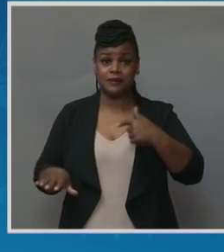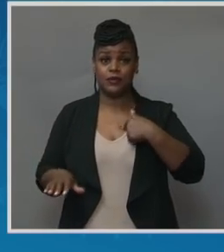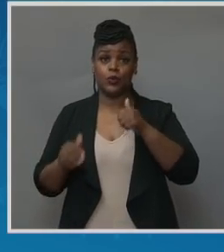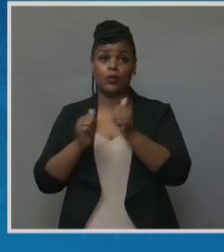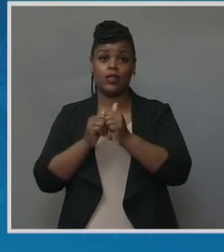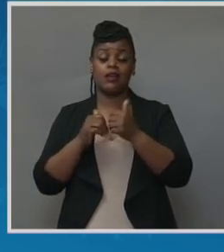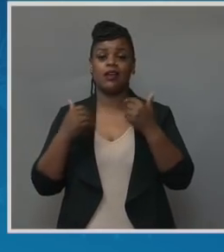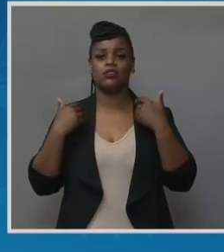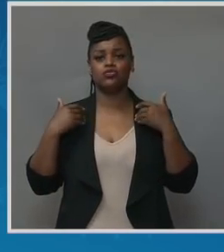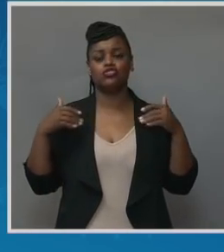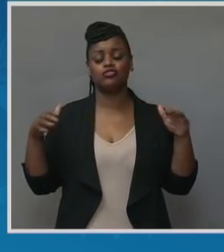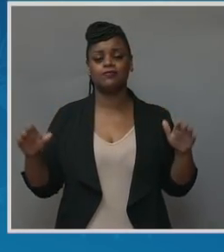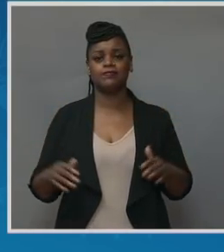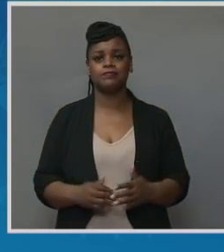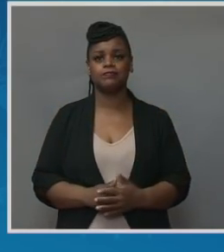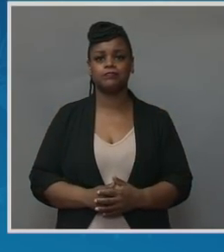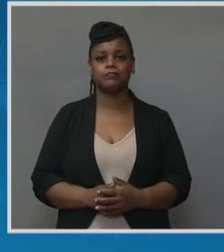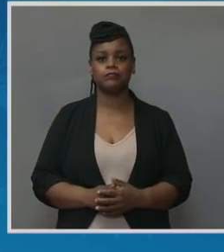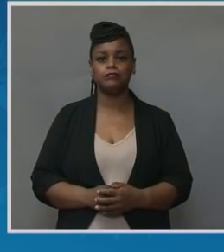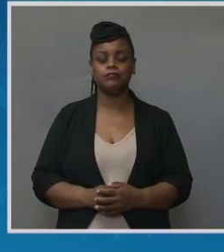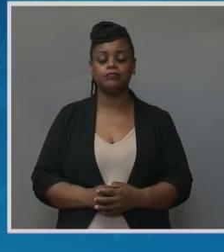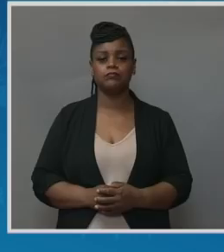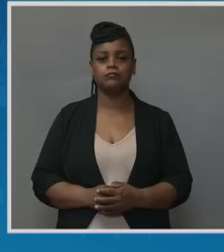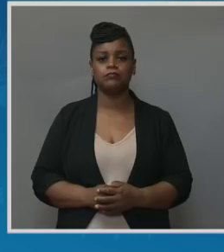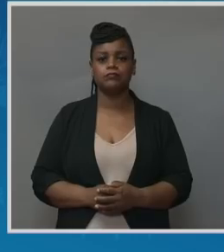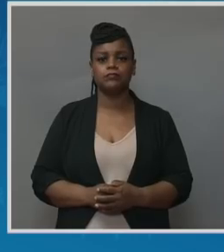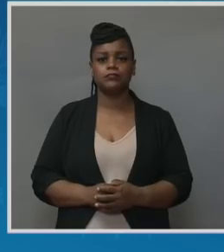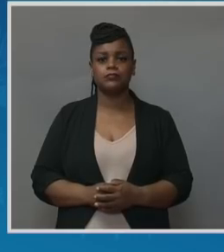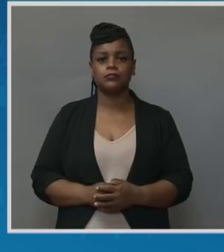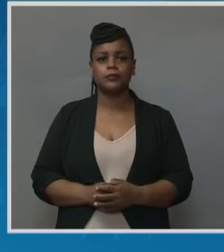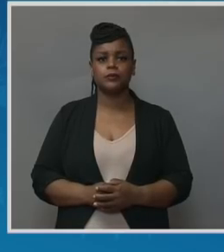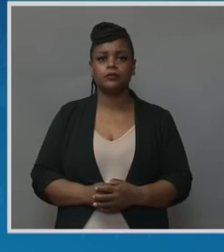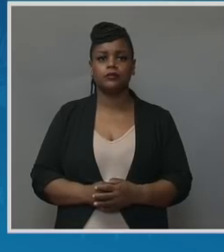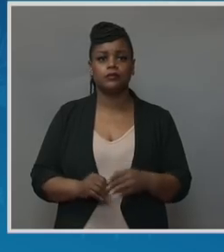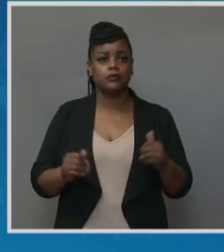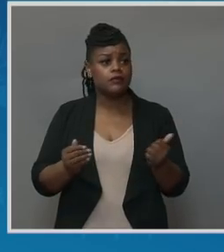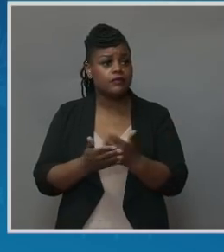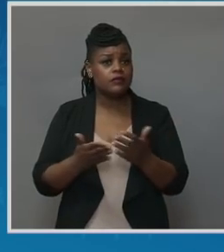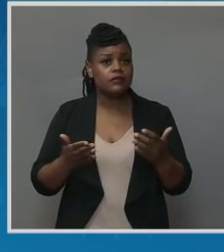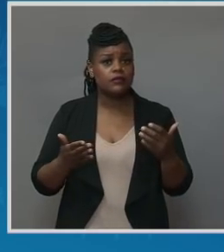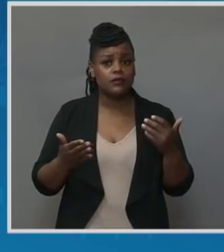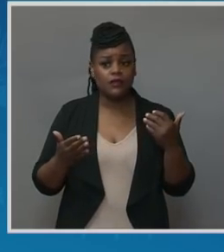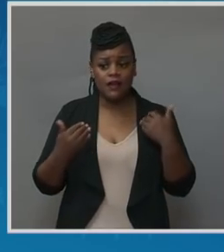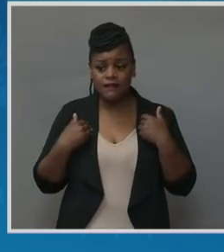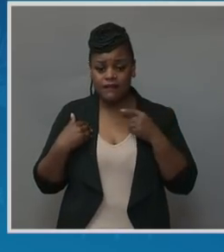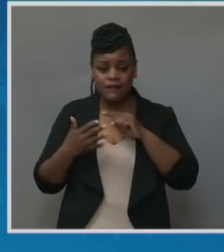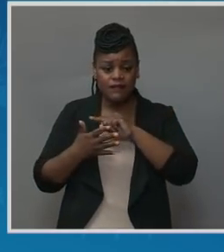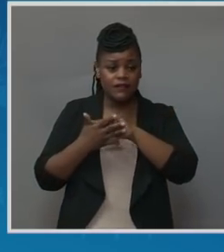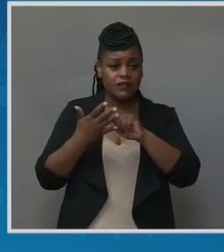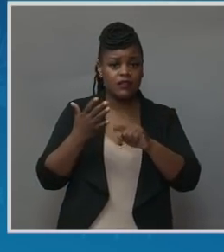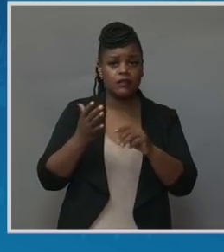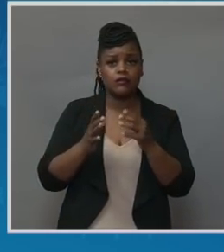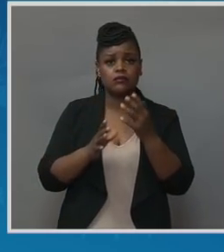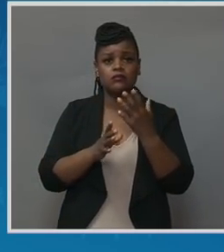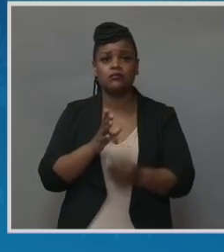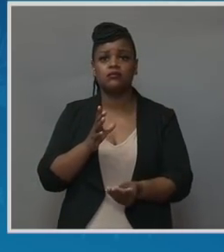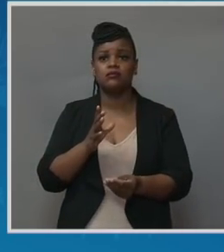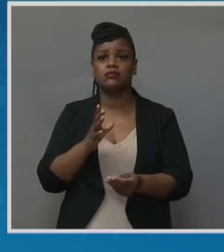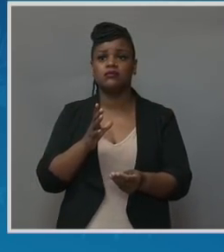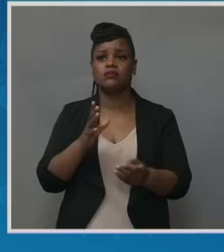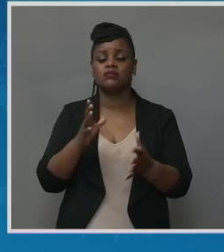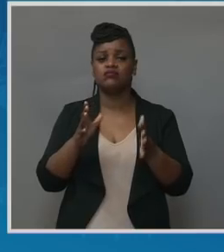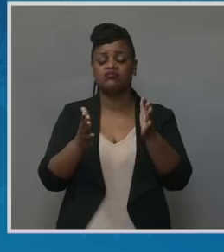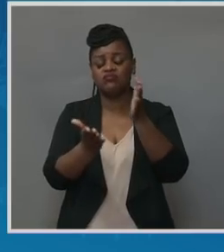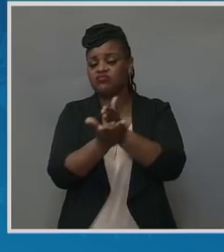All the hopes and dreams we had for Kennedy were gone in an instant. The world just stood still as my family was shuffled